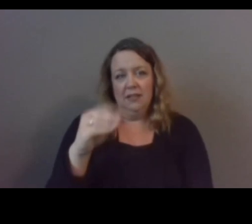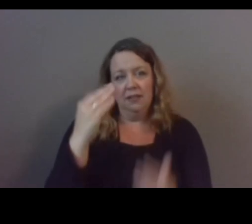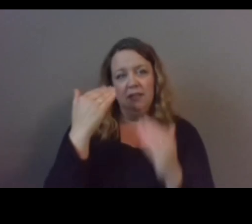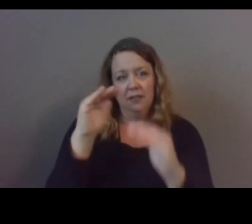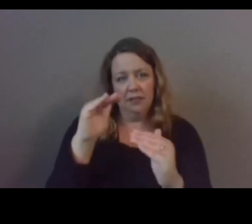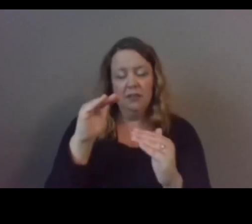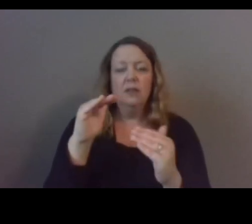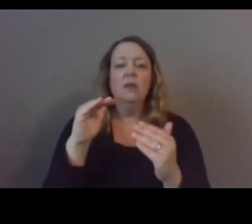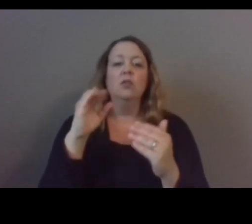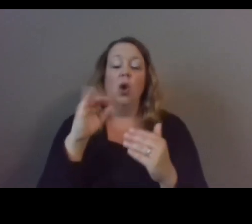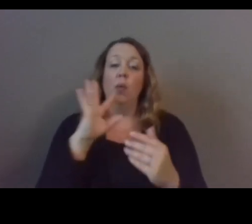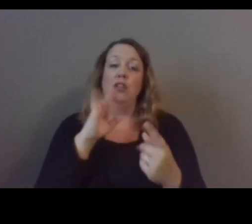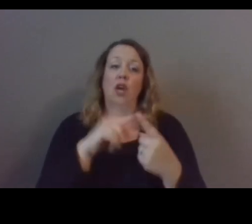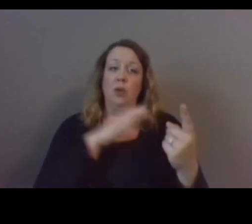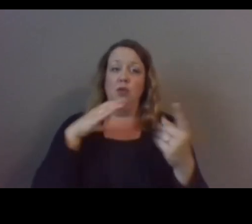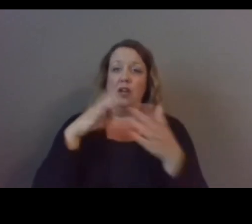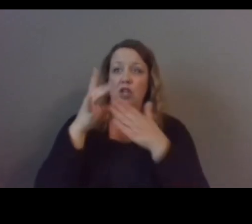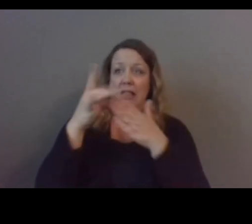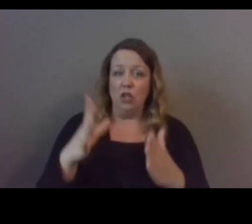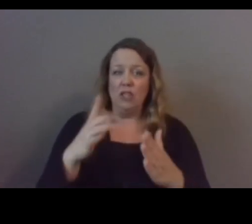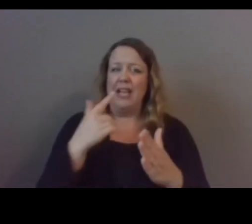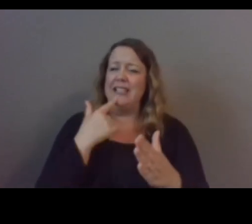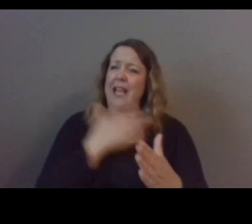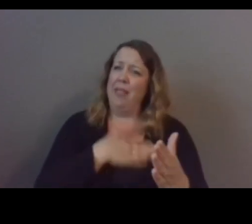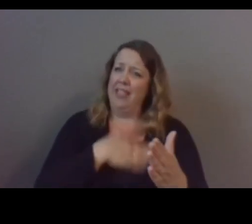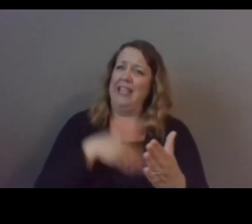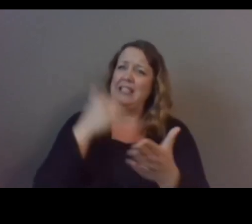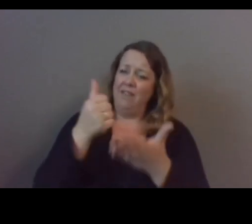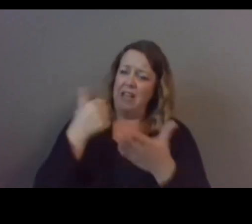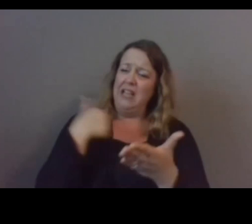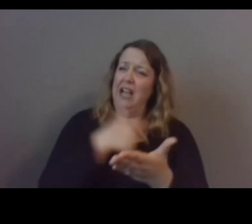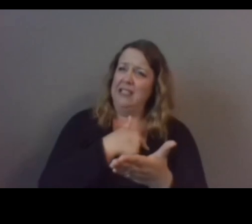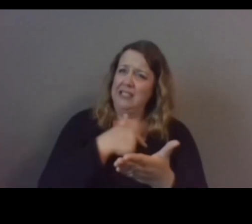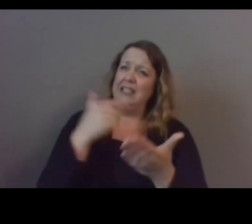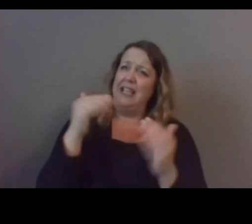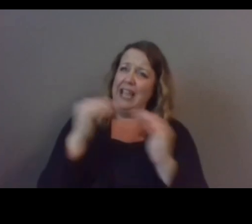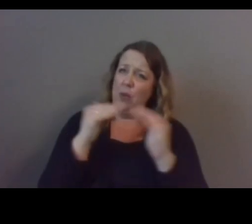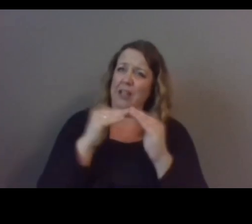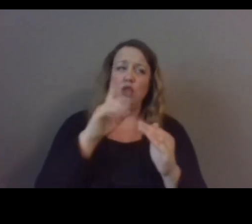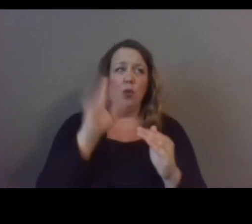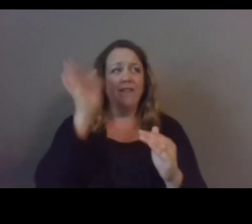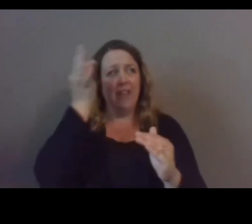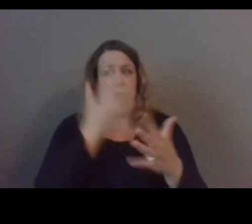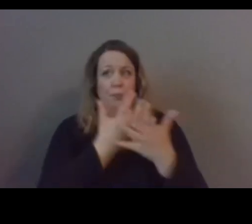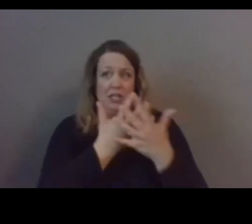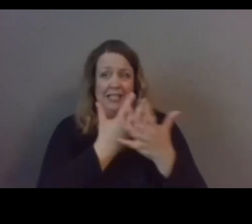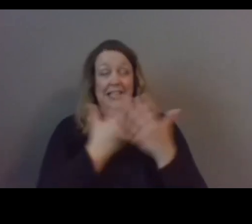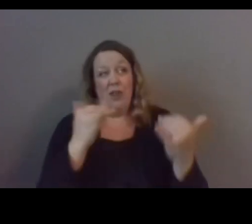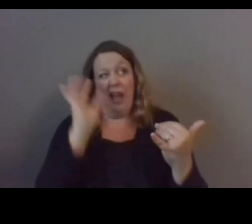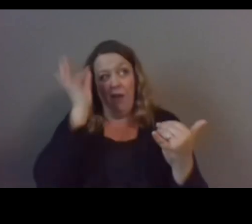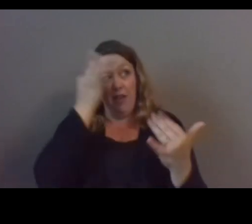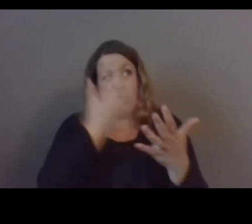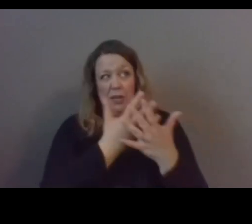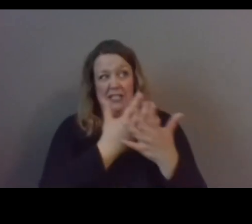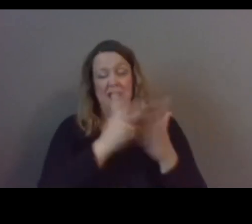talk to congressional leaders i say please fund us equally to federal prisons because as of now federal prisons get